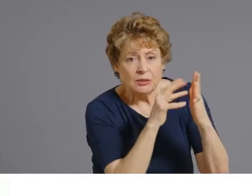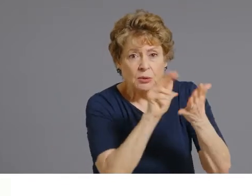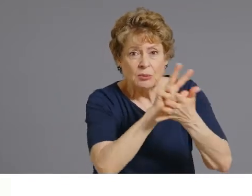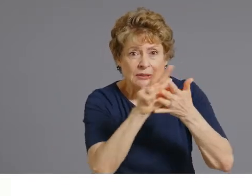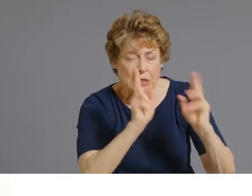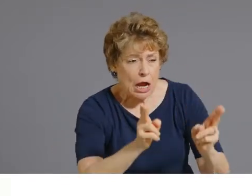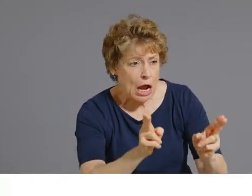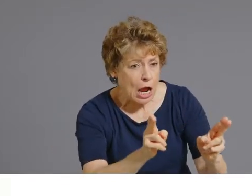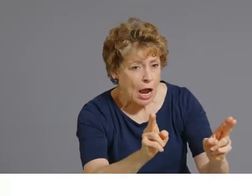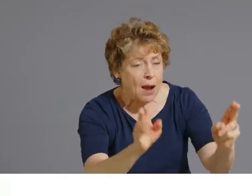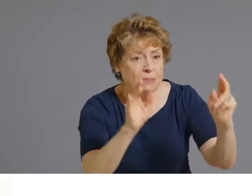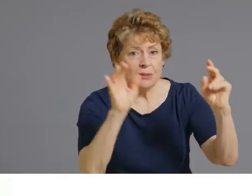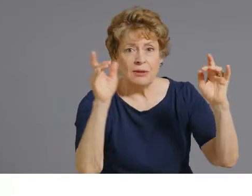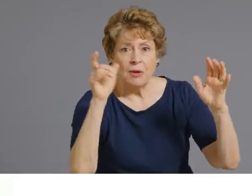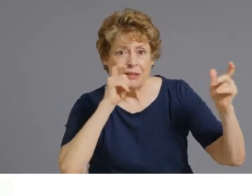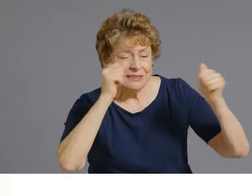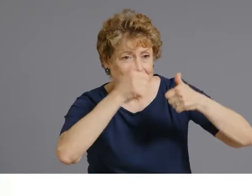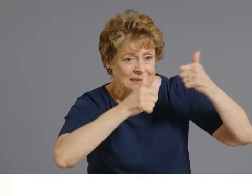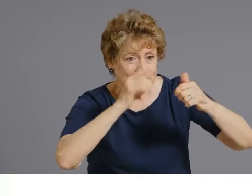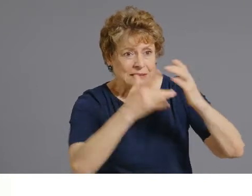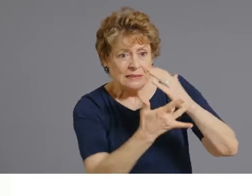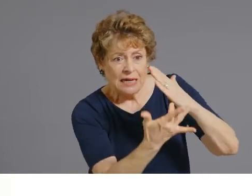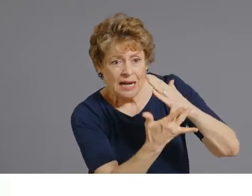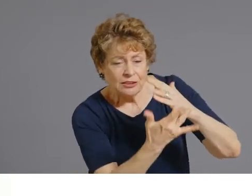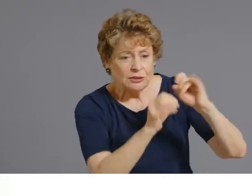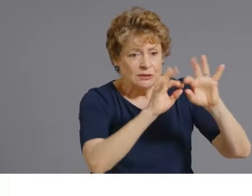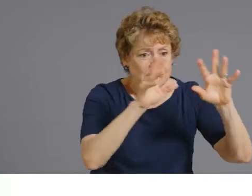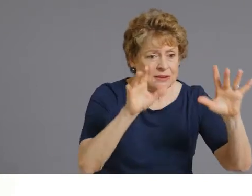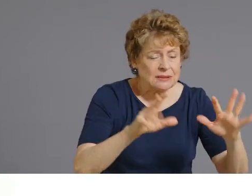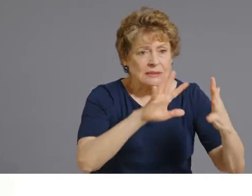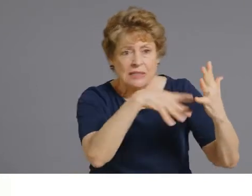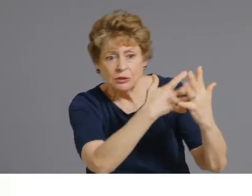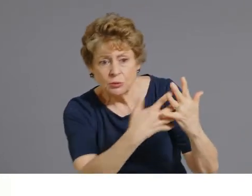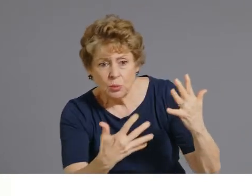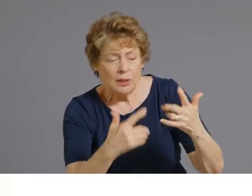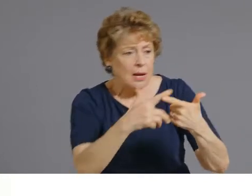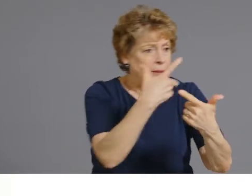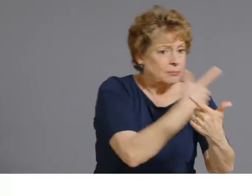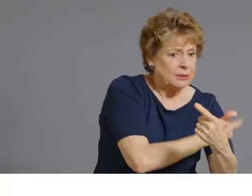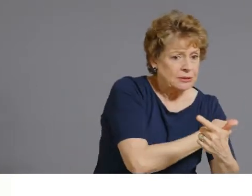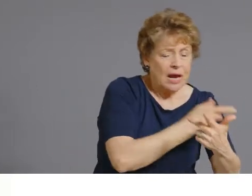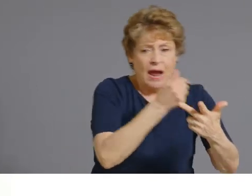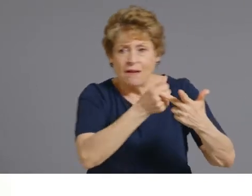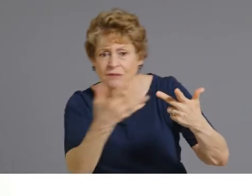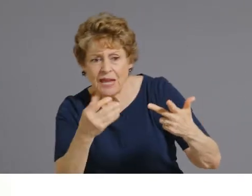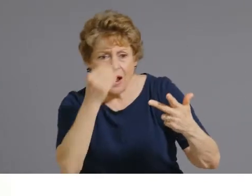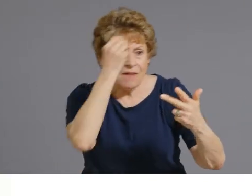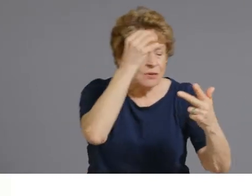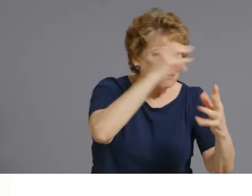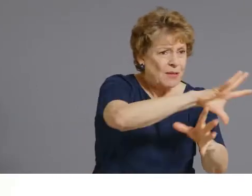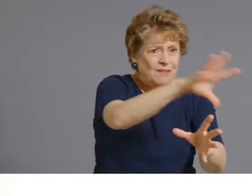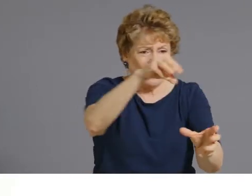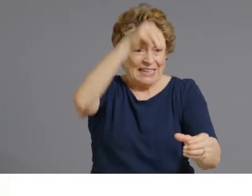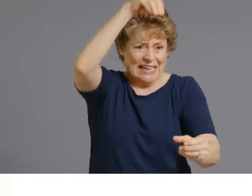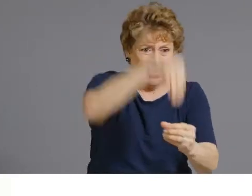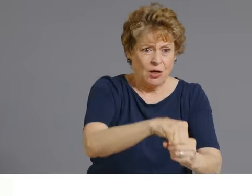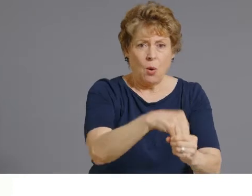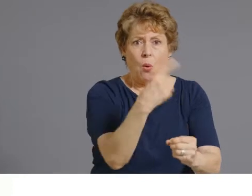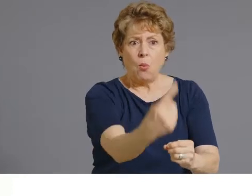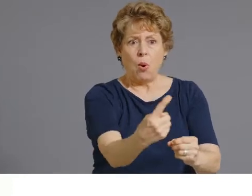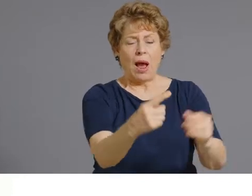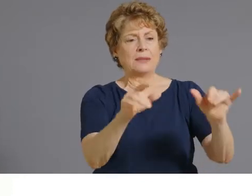all-in-one system for scheduling administering the vaccine and reporting the vaccine then back to our uh immunization